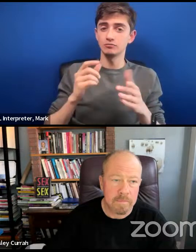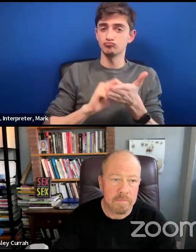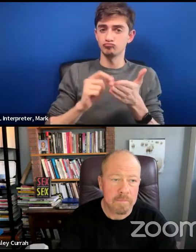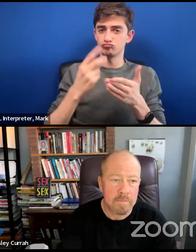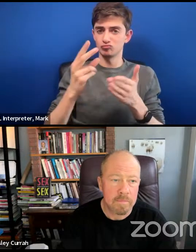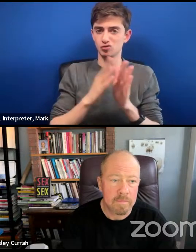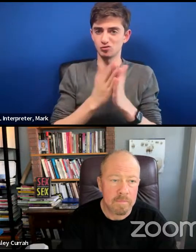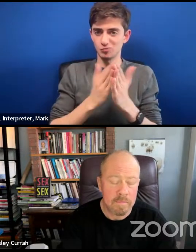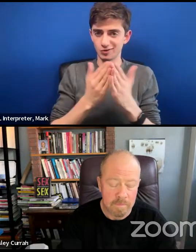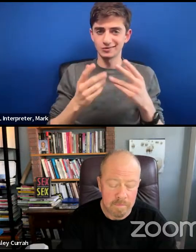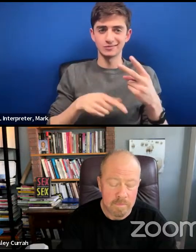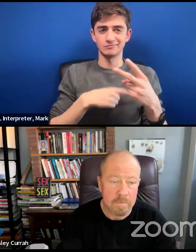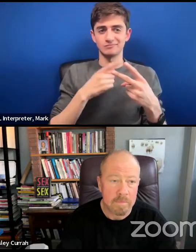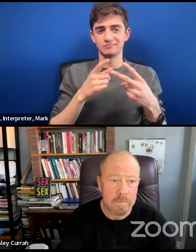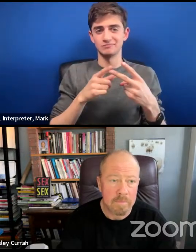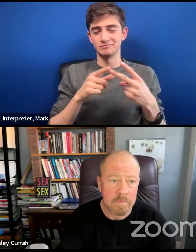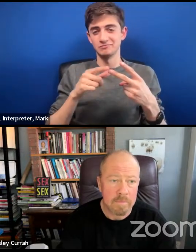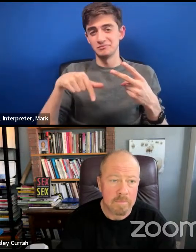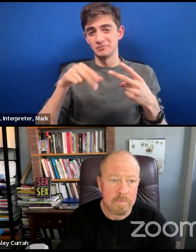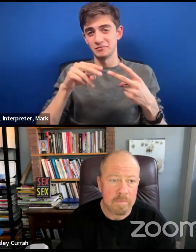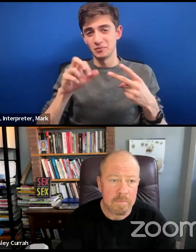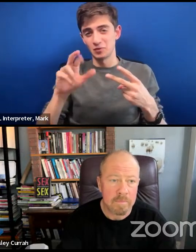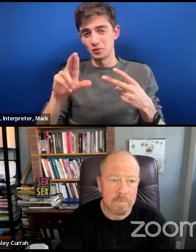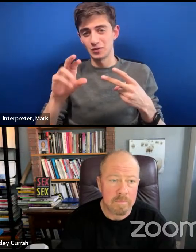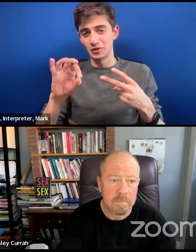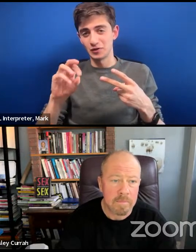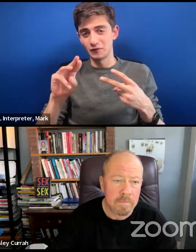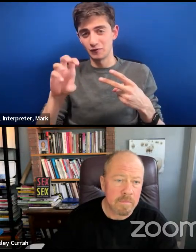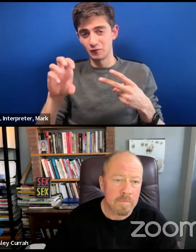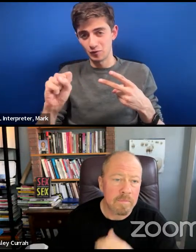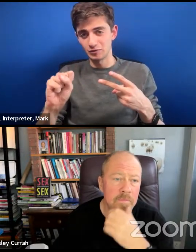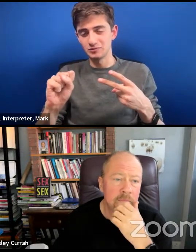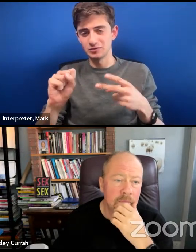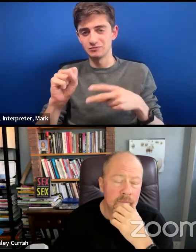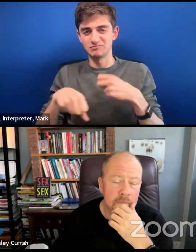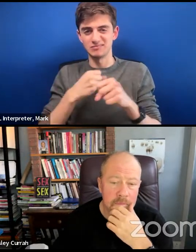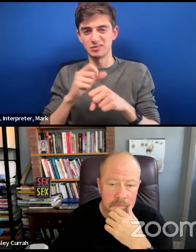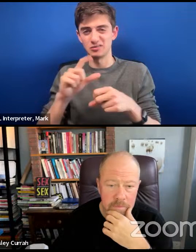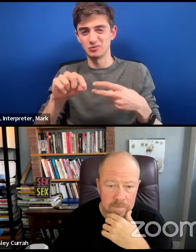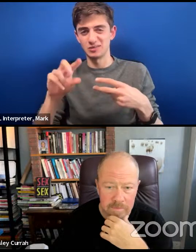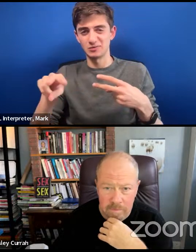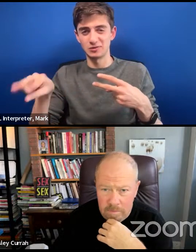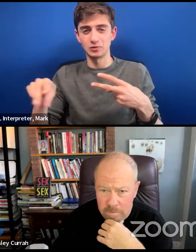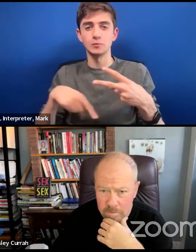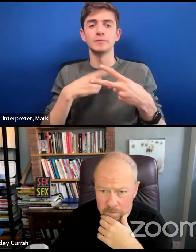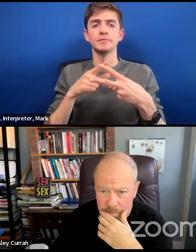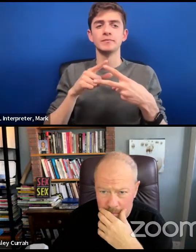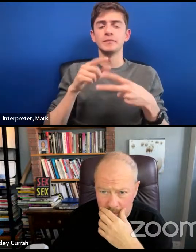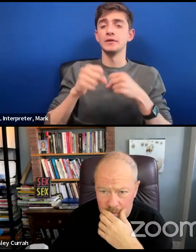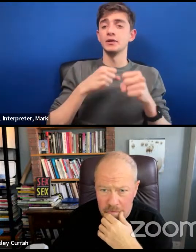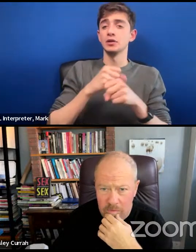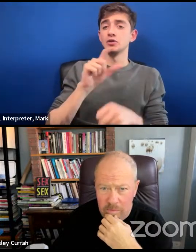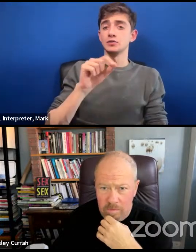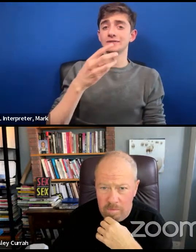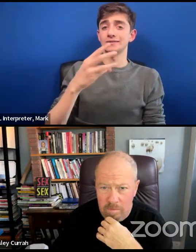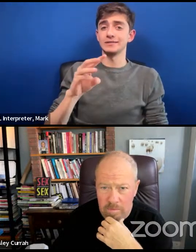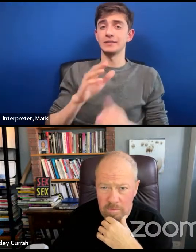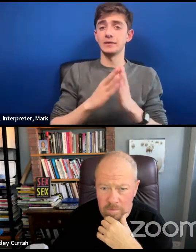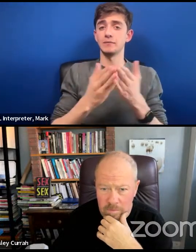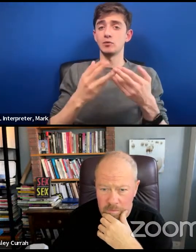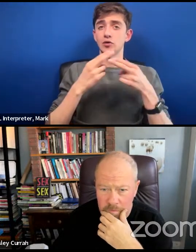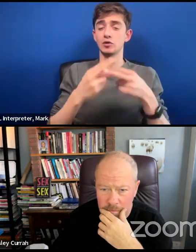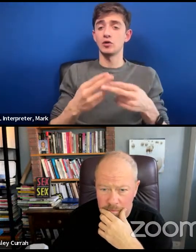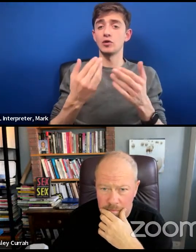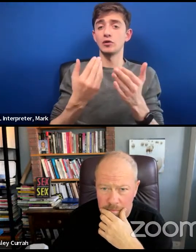which we'll hear about today a bit, and also the 2016 The New Mutants, Superheroes, and the Radical Imagination